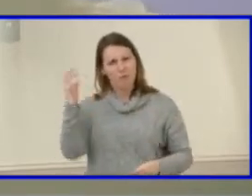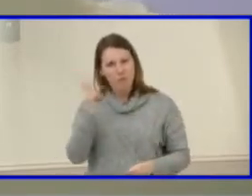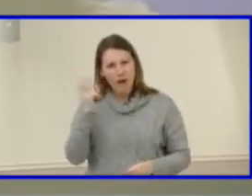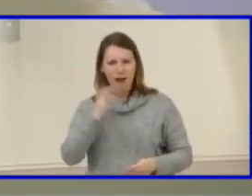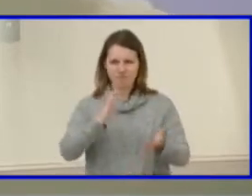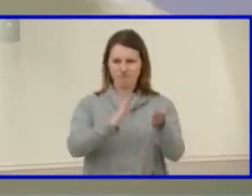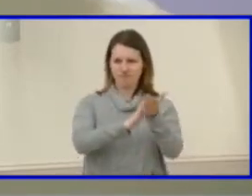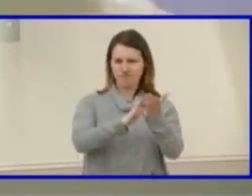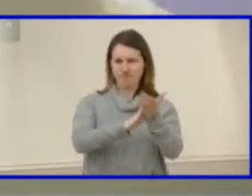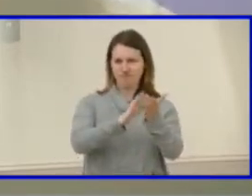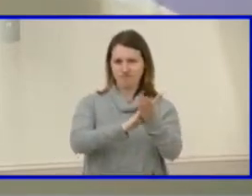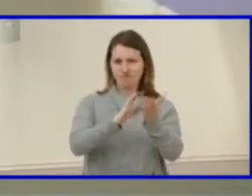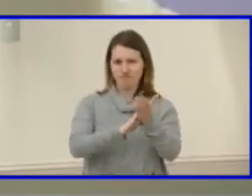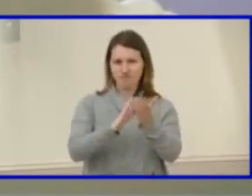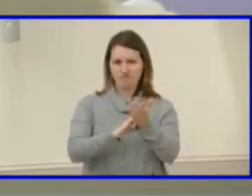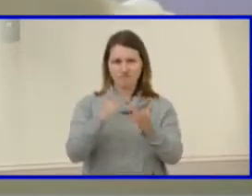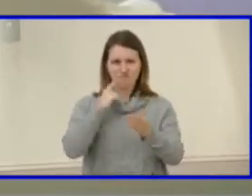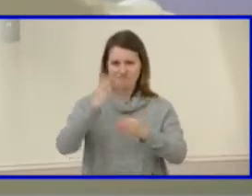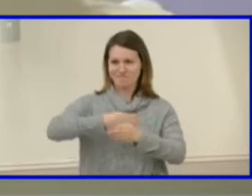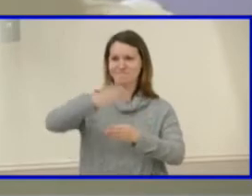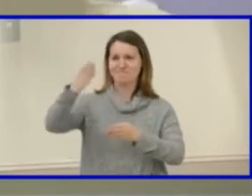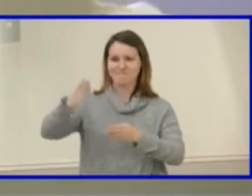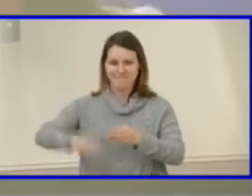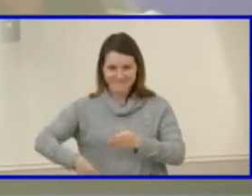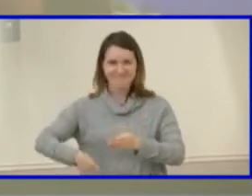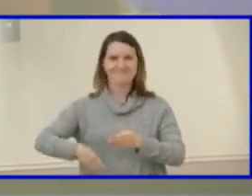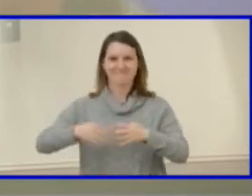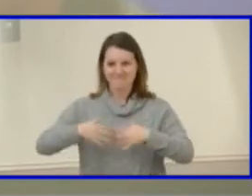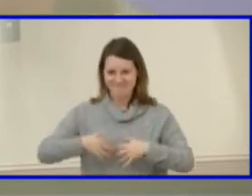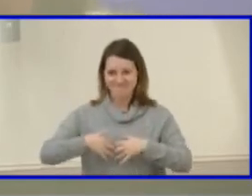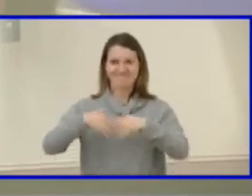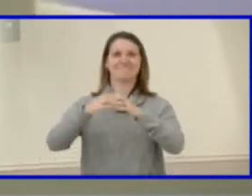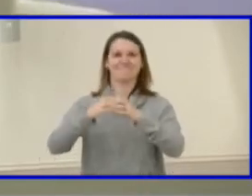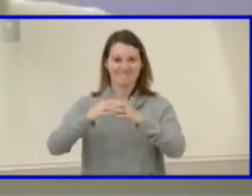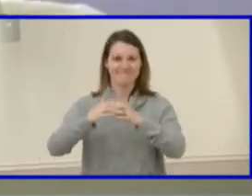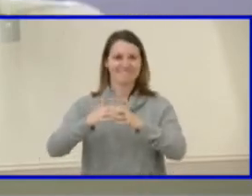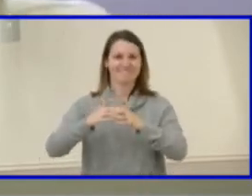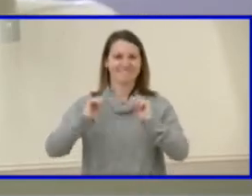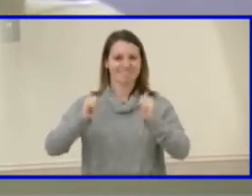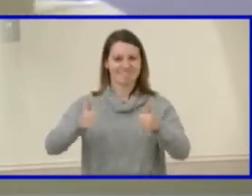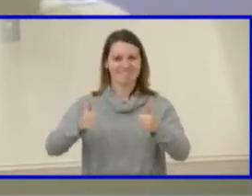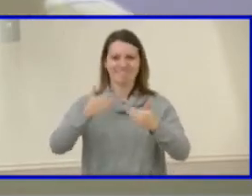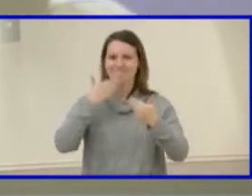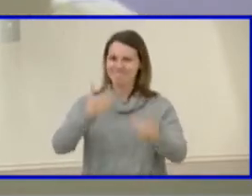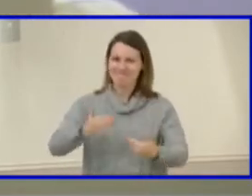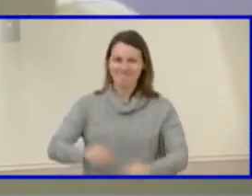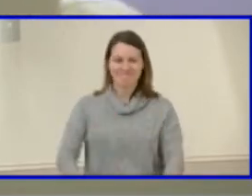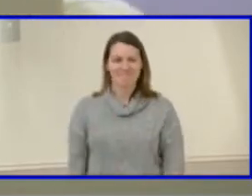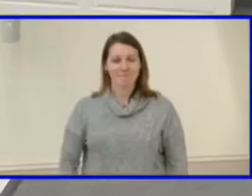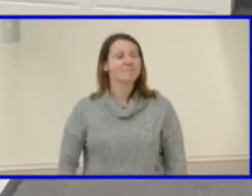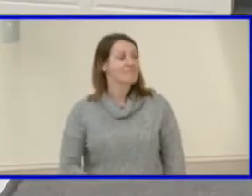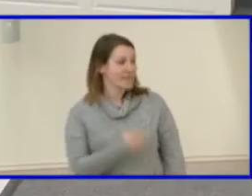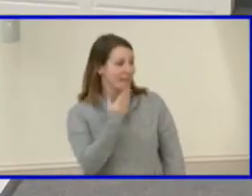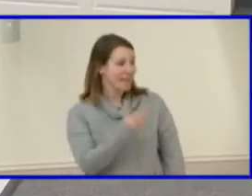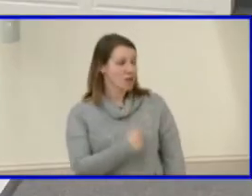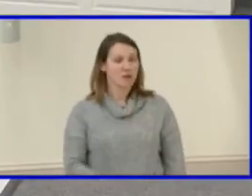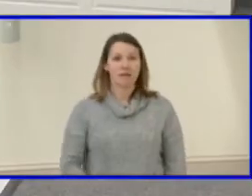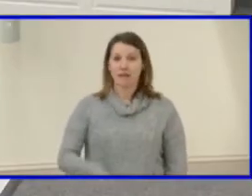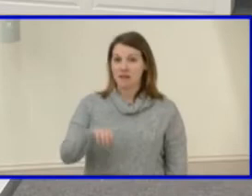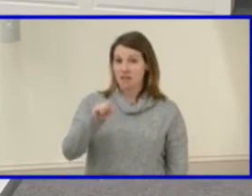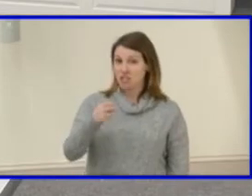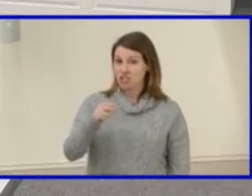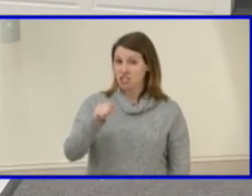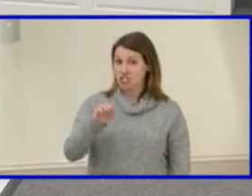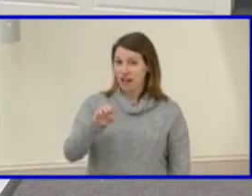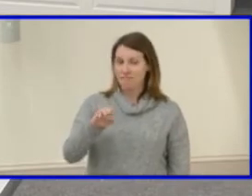staff for getting it done and getting this off the ground. It's fabulous. Thank you. Thank you, Madam. Ms. Shea. Yeah, I thank